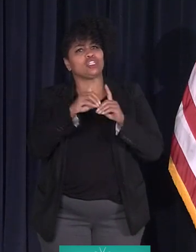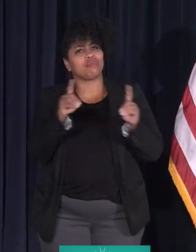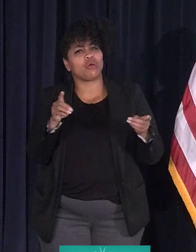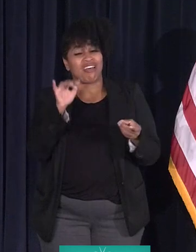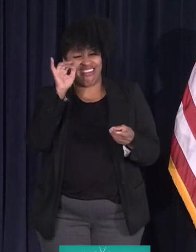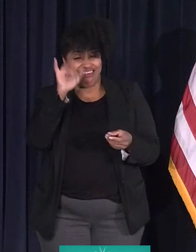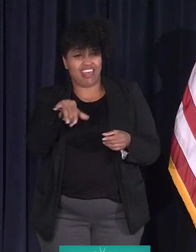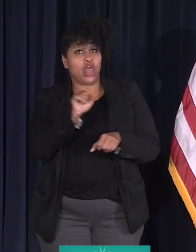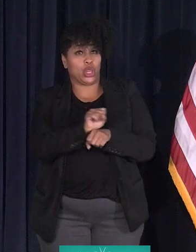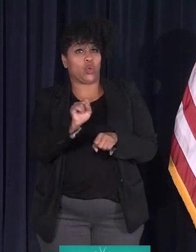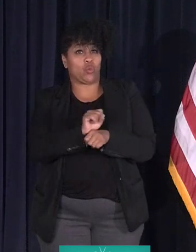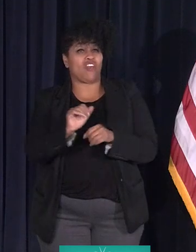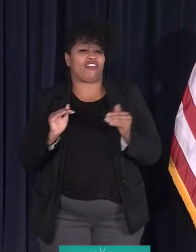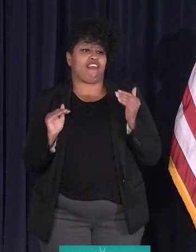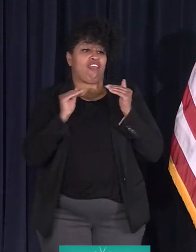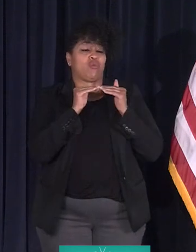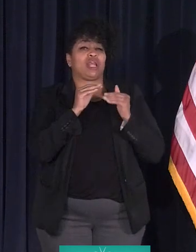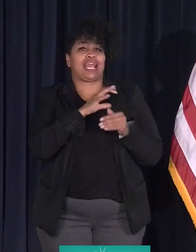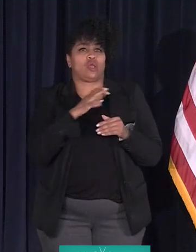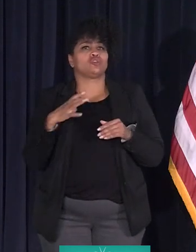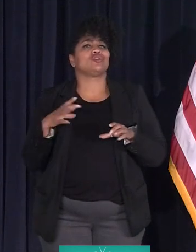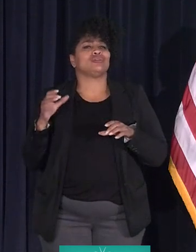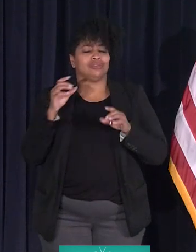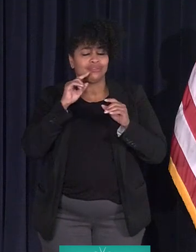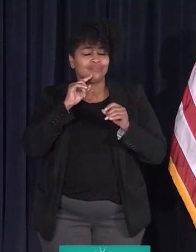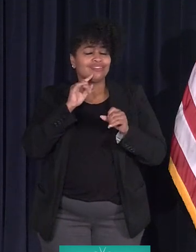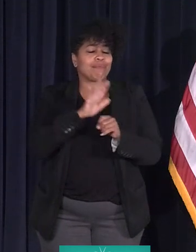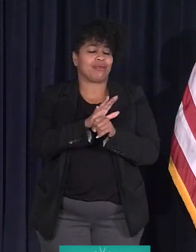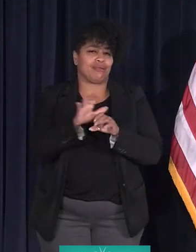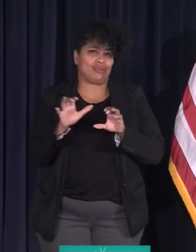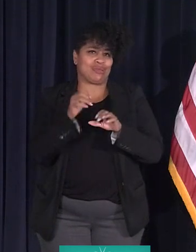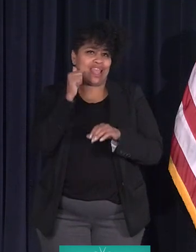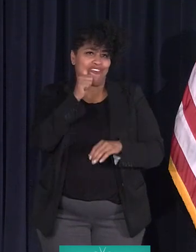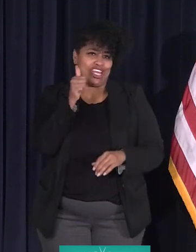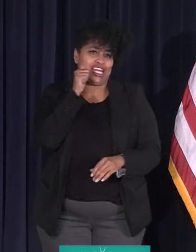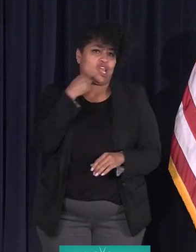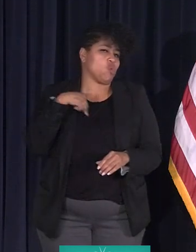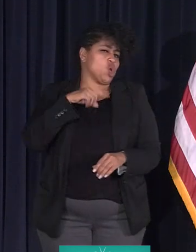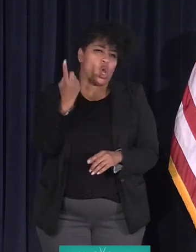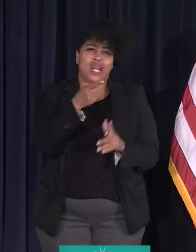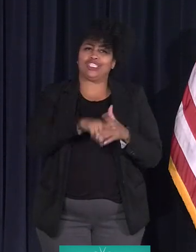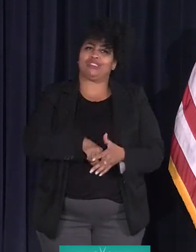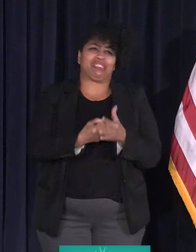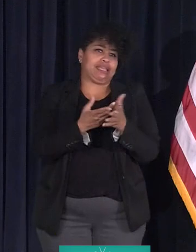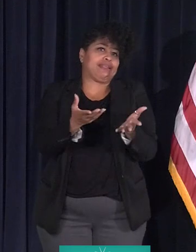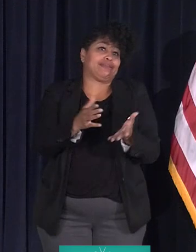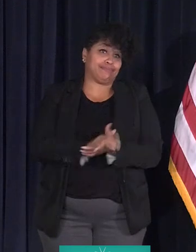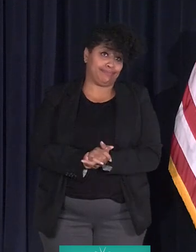Equity Council is dedicated to doing every single day, and we are only just beginning.